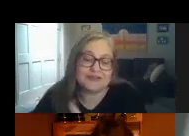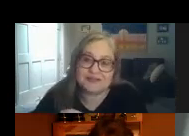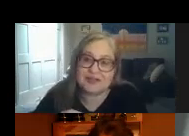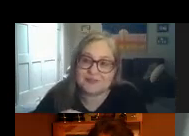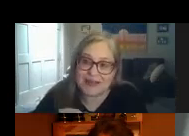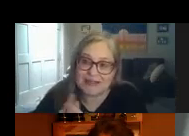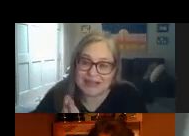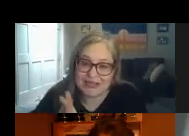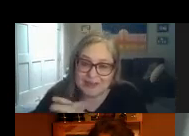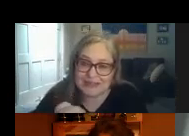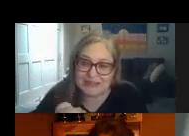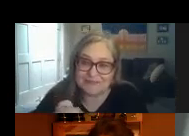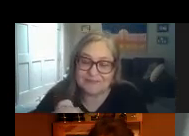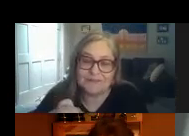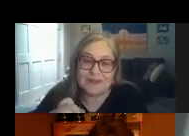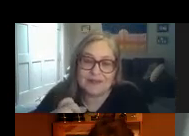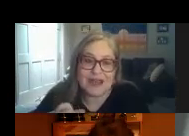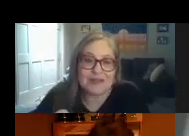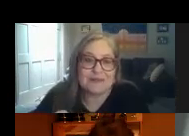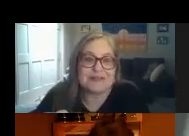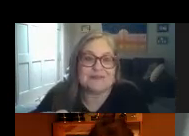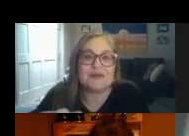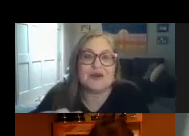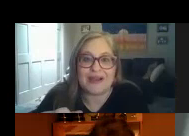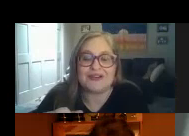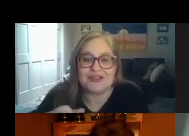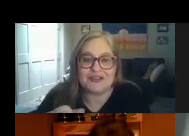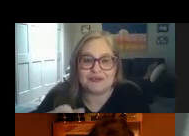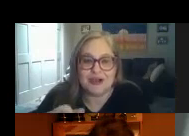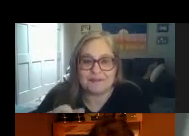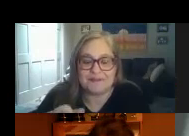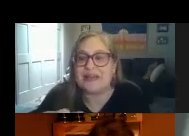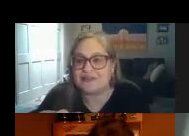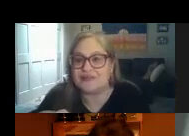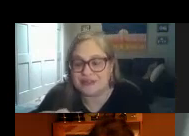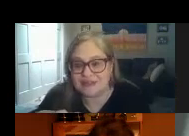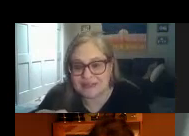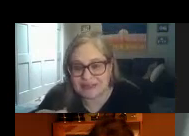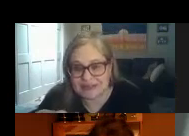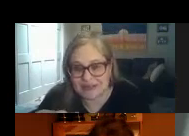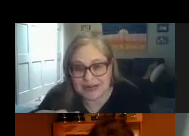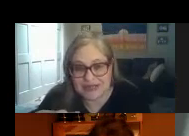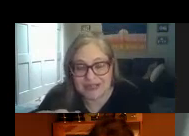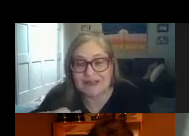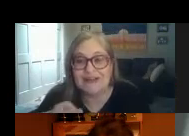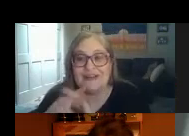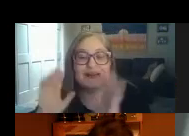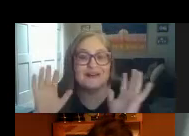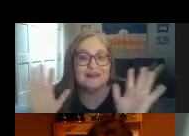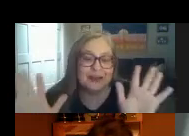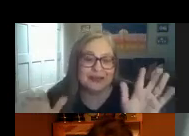could bring those results back to the iep team the iep team is required to um take those results into consideration